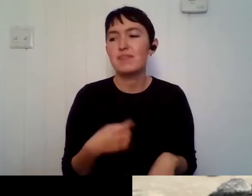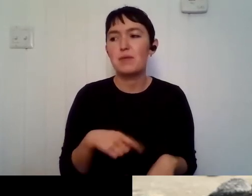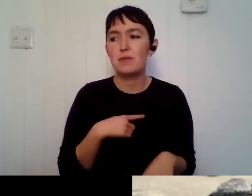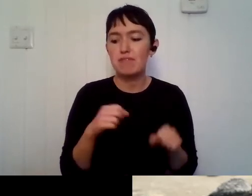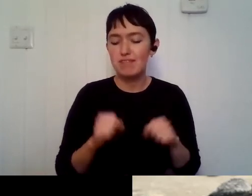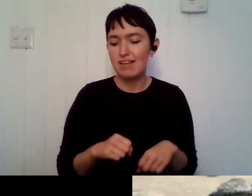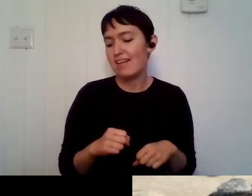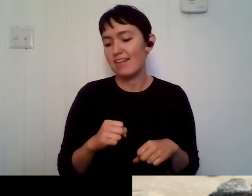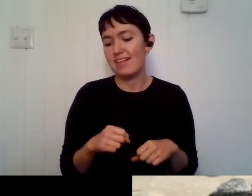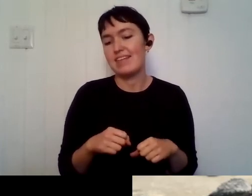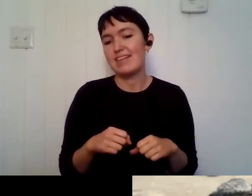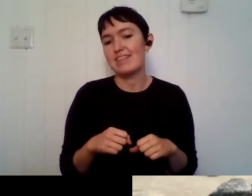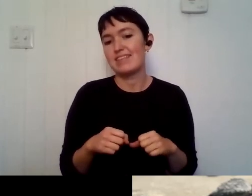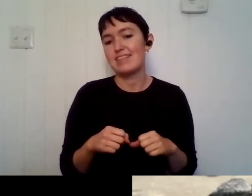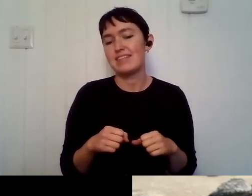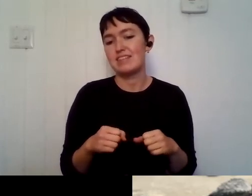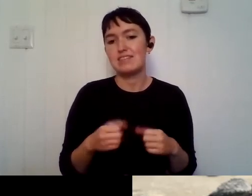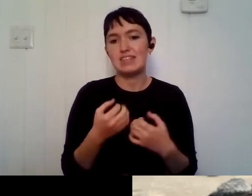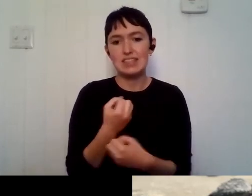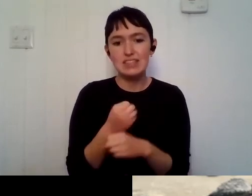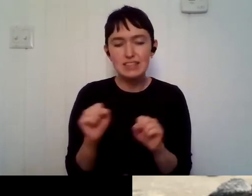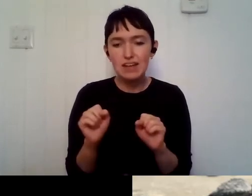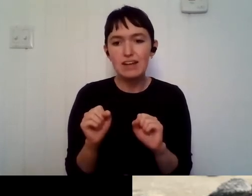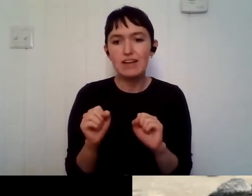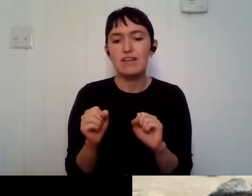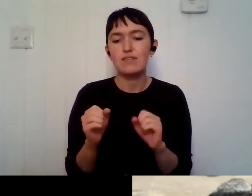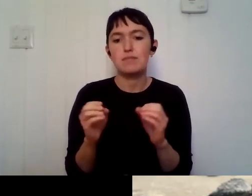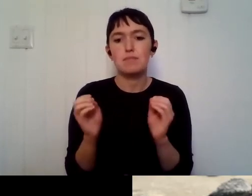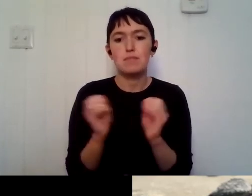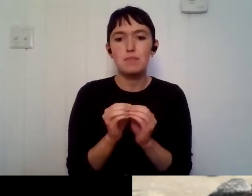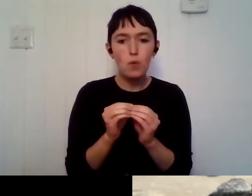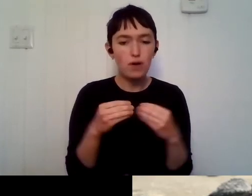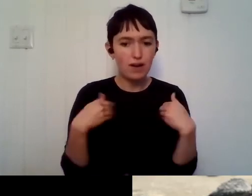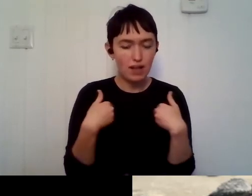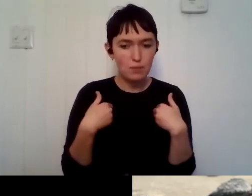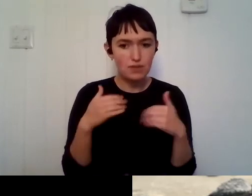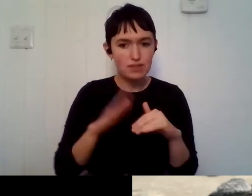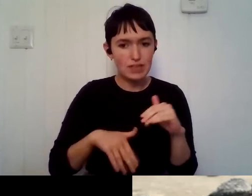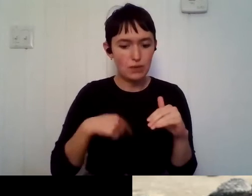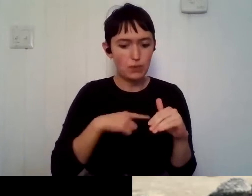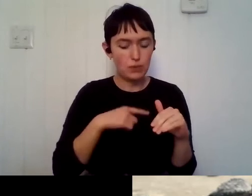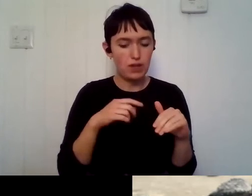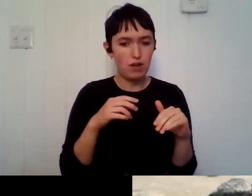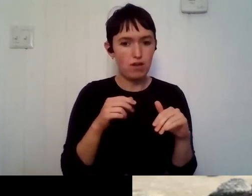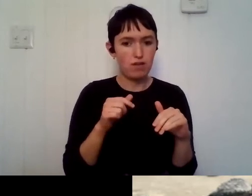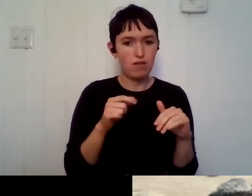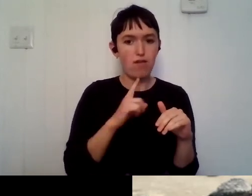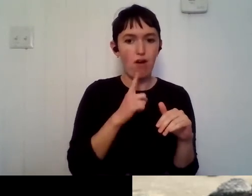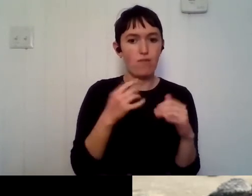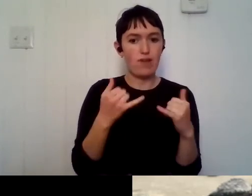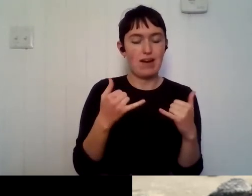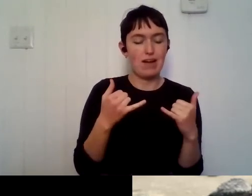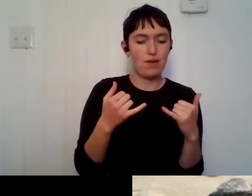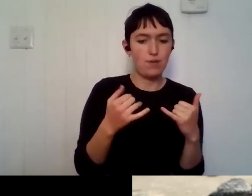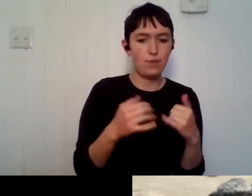save, um, many more species than what we are, but, uh, we are not doing a good job of